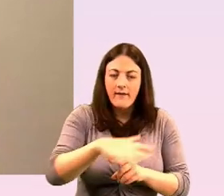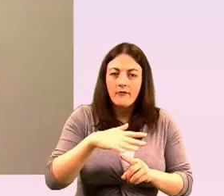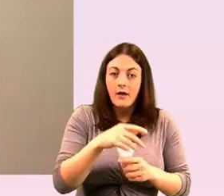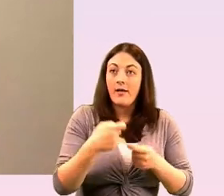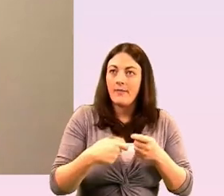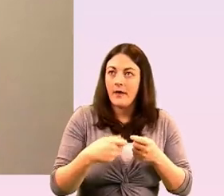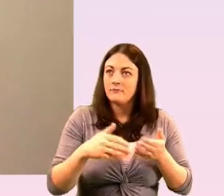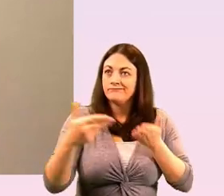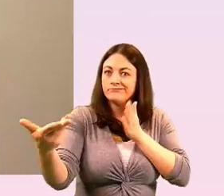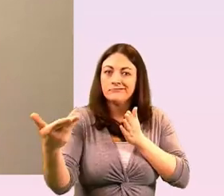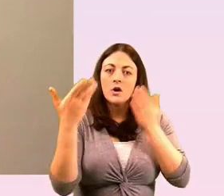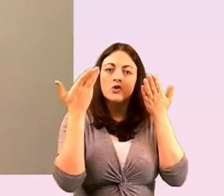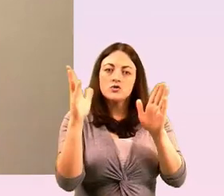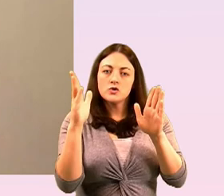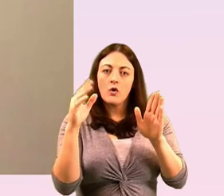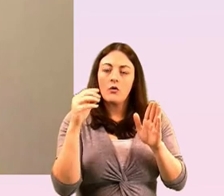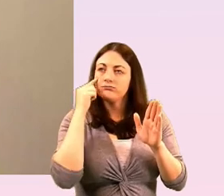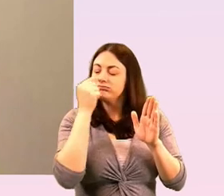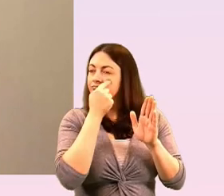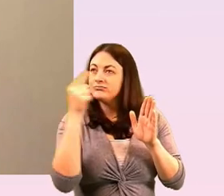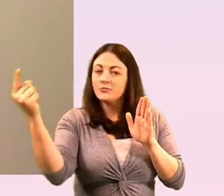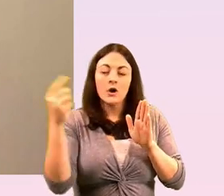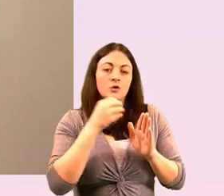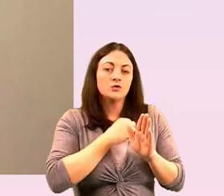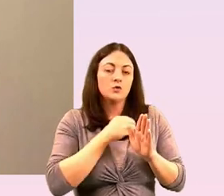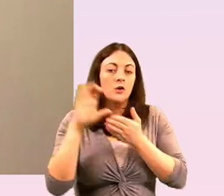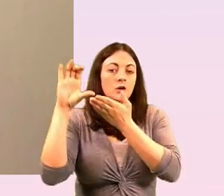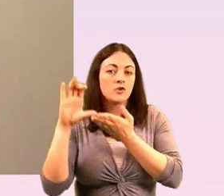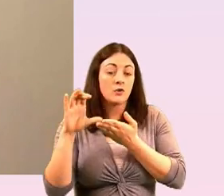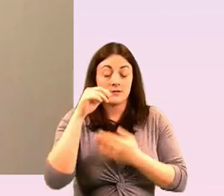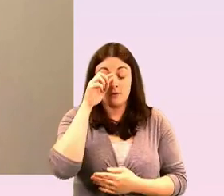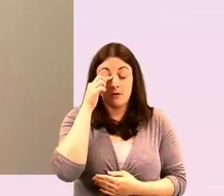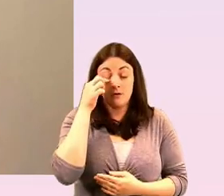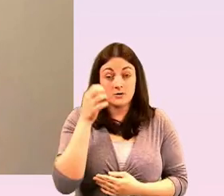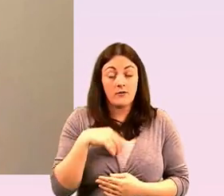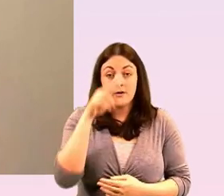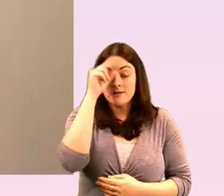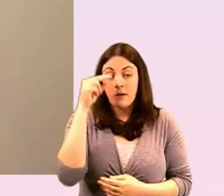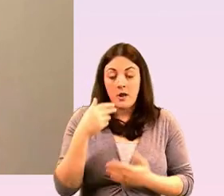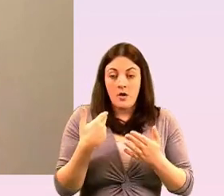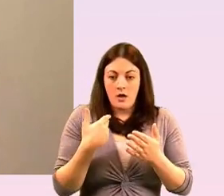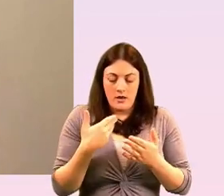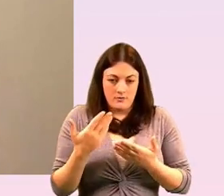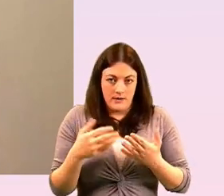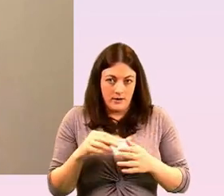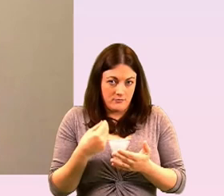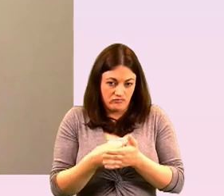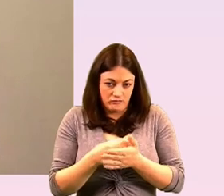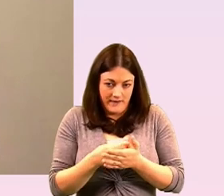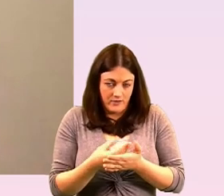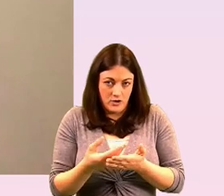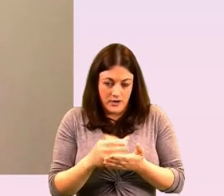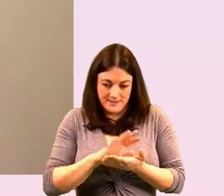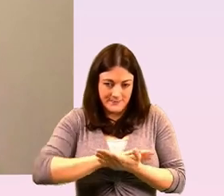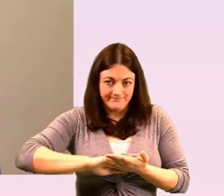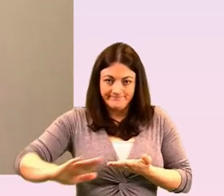issues visible sometimes like as lisa said revenue models have been wiped out what does that mean for the sector you know can it support in